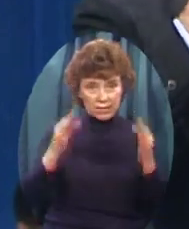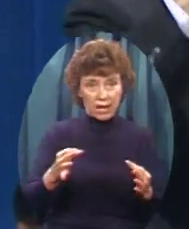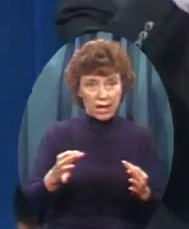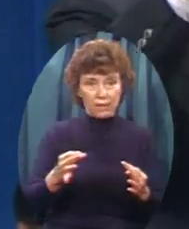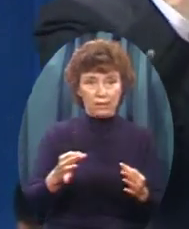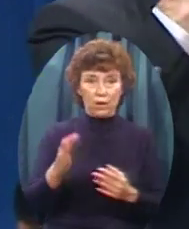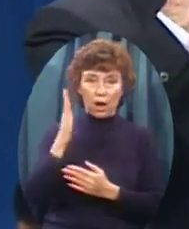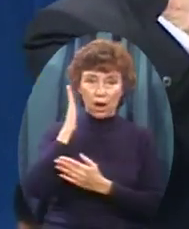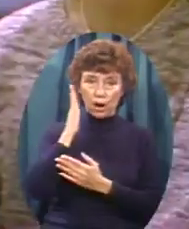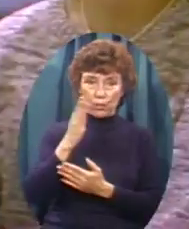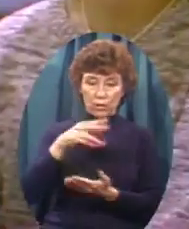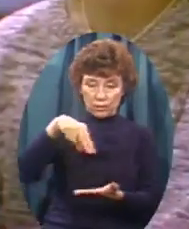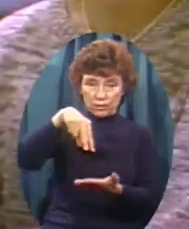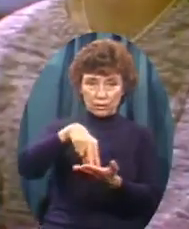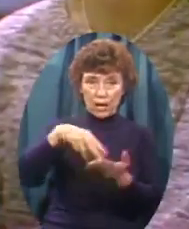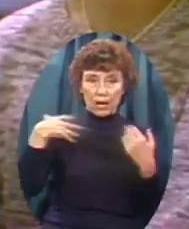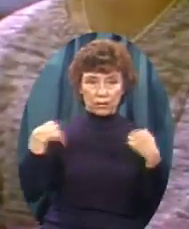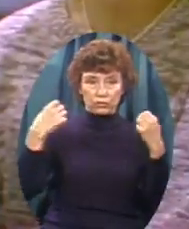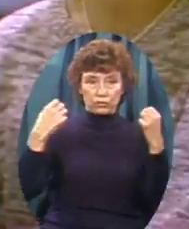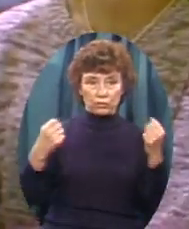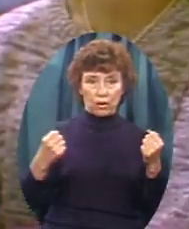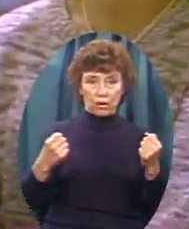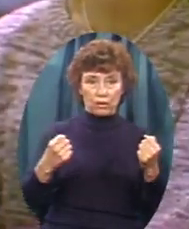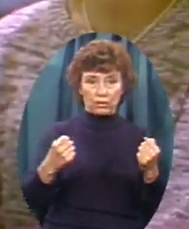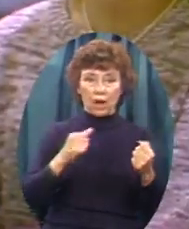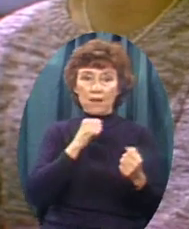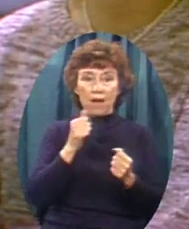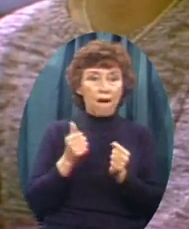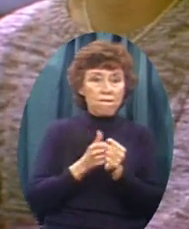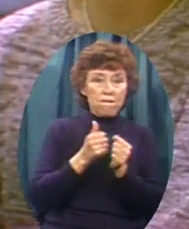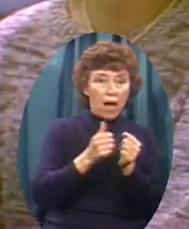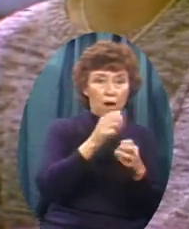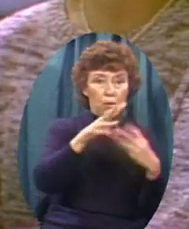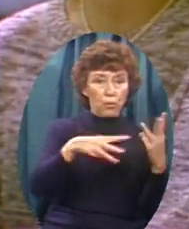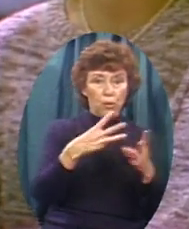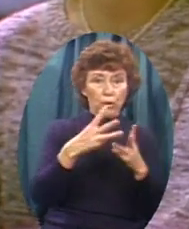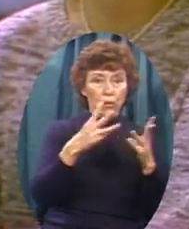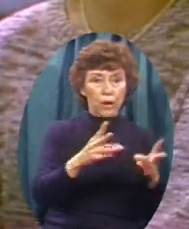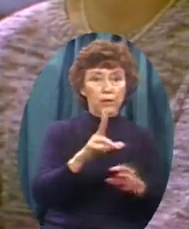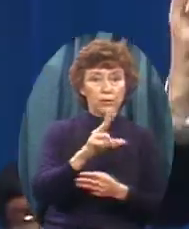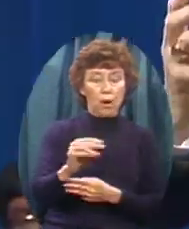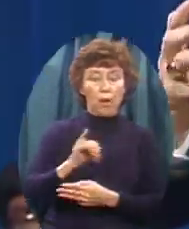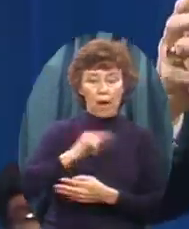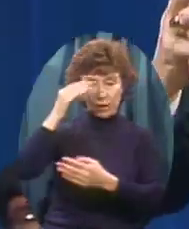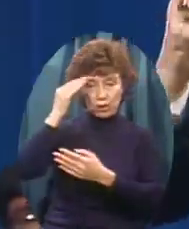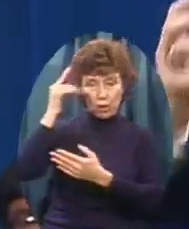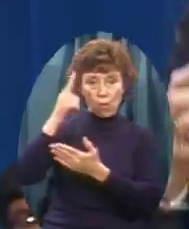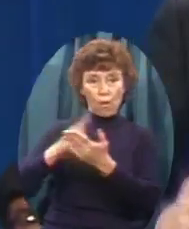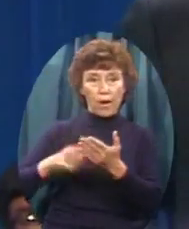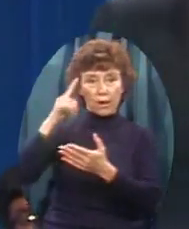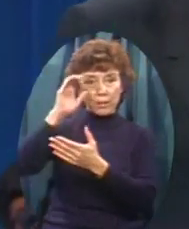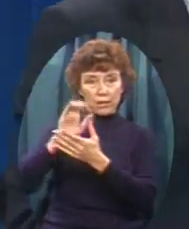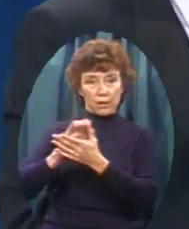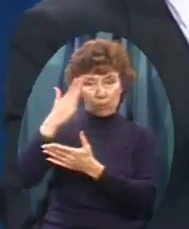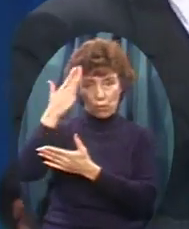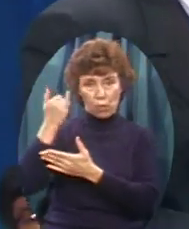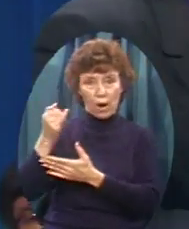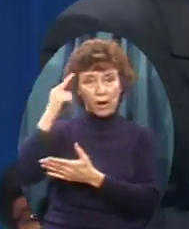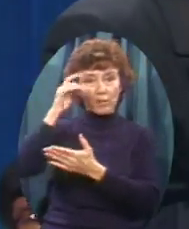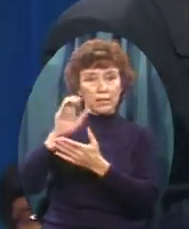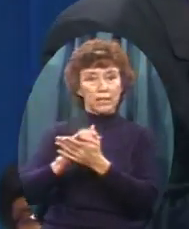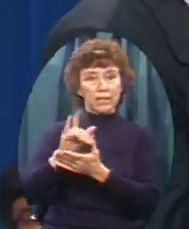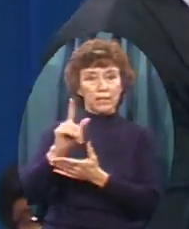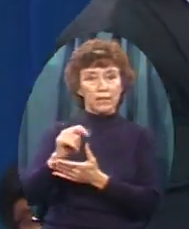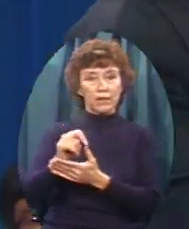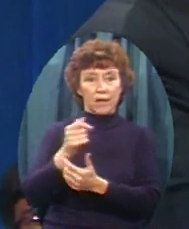Check the wind And go that way I know what I believe And why I believe it And lovingly And graciously And